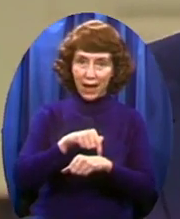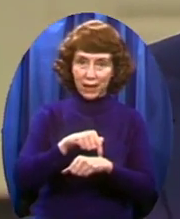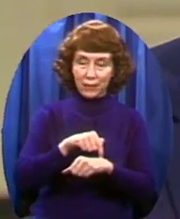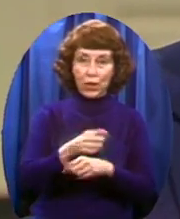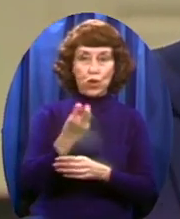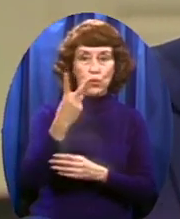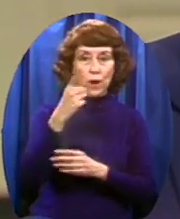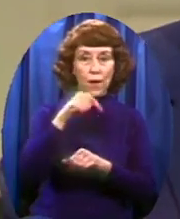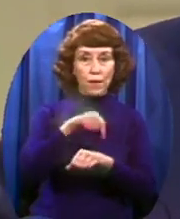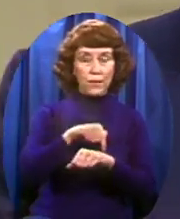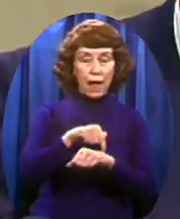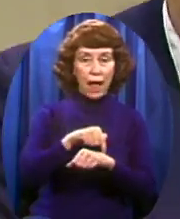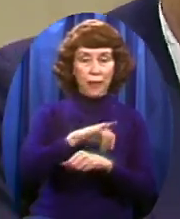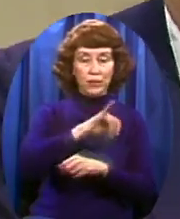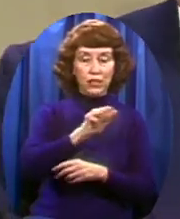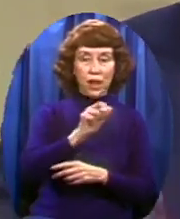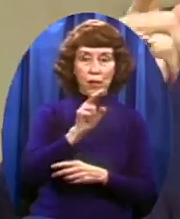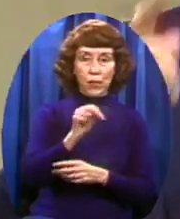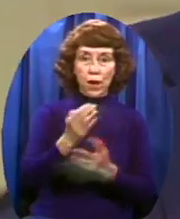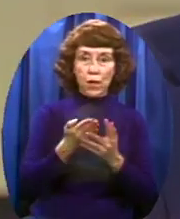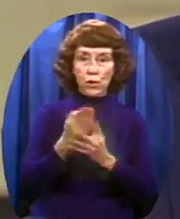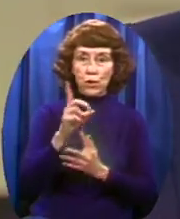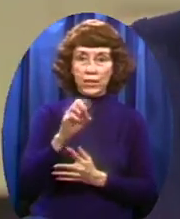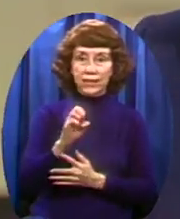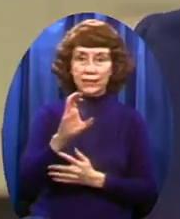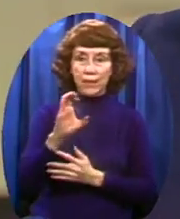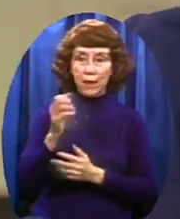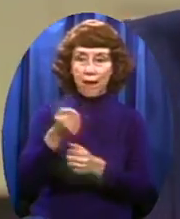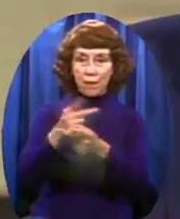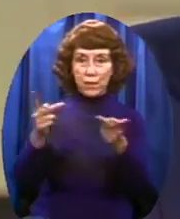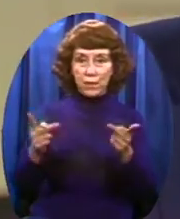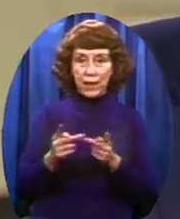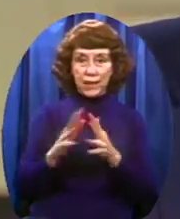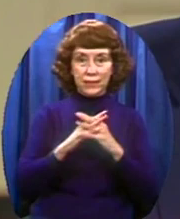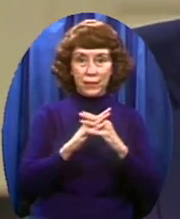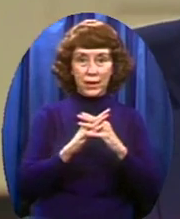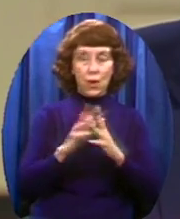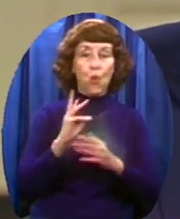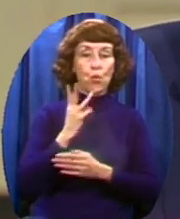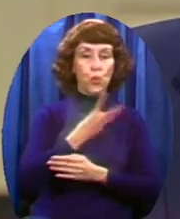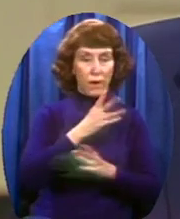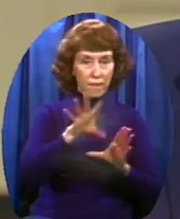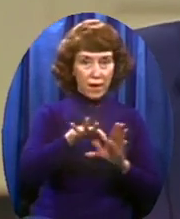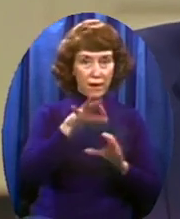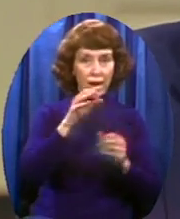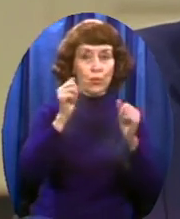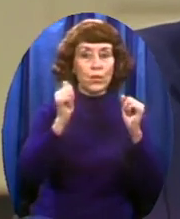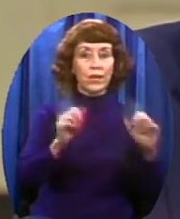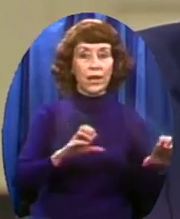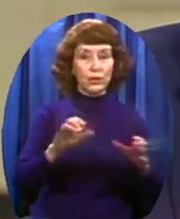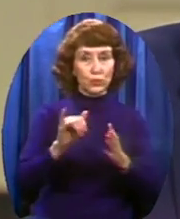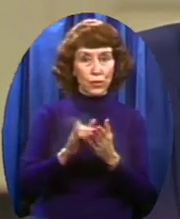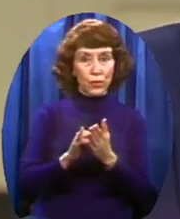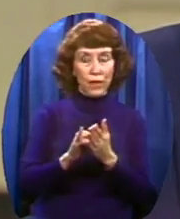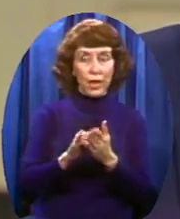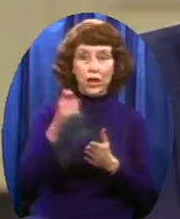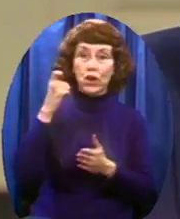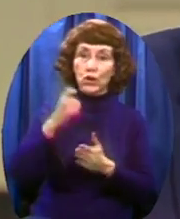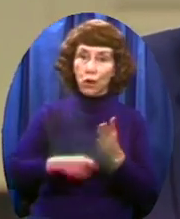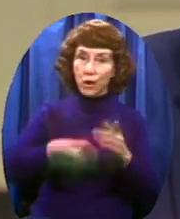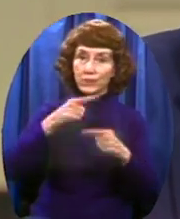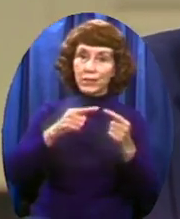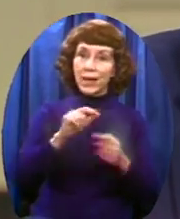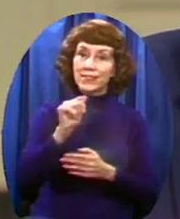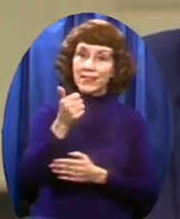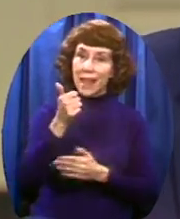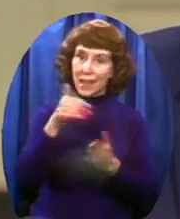January through December Did you know we found out we can do it? We found out also it's going to cost about ten million dollars to